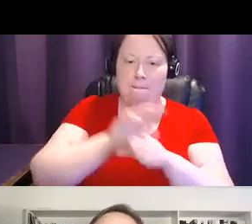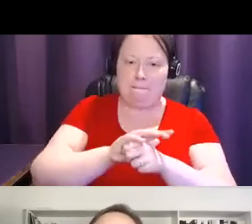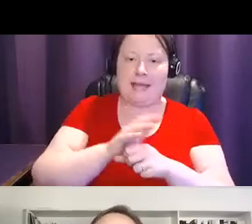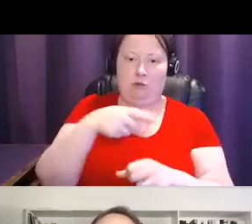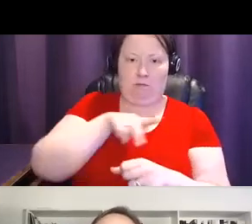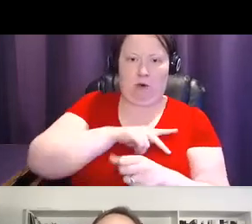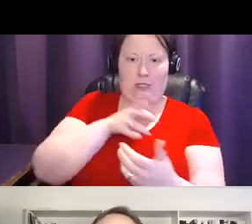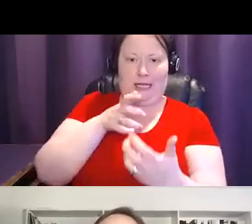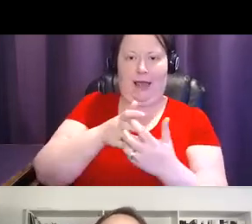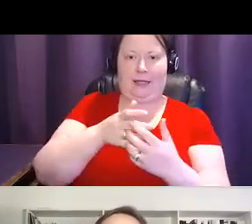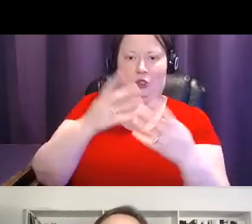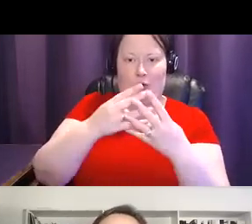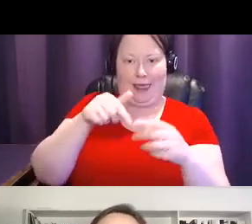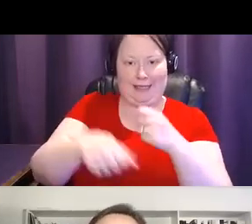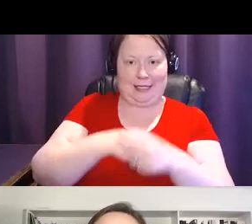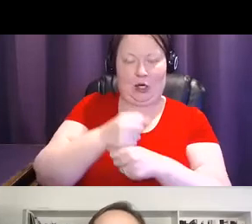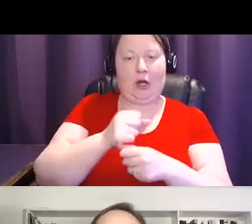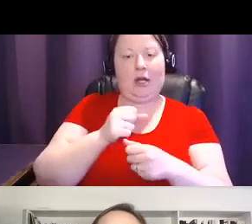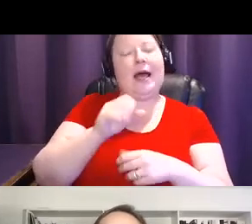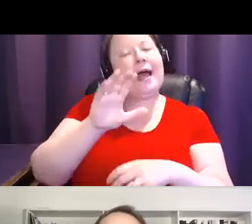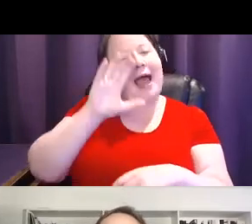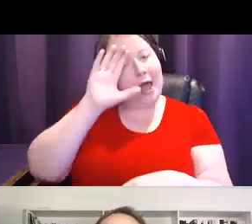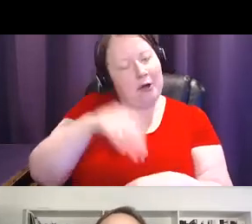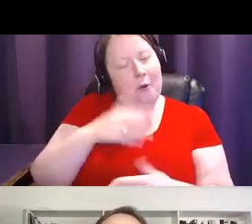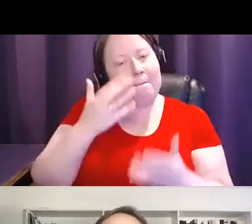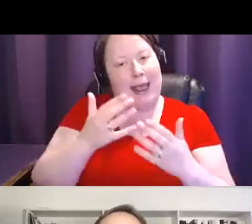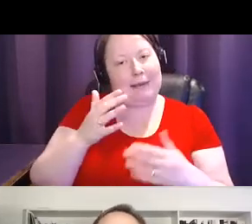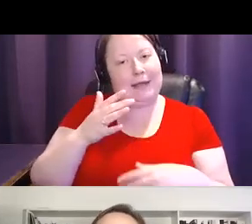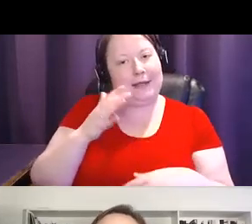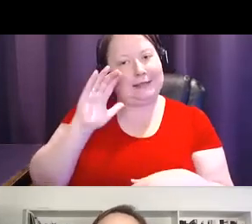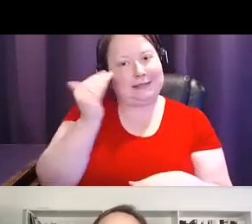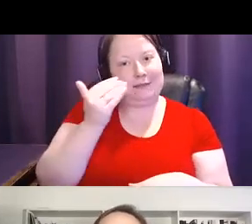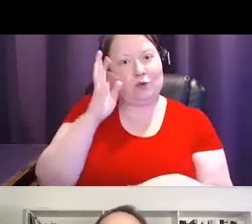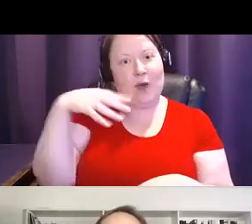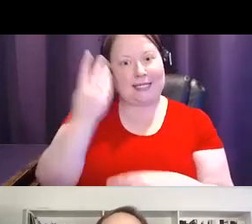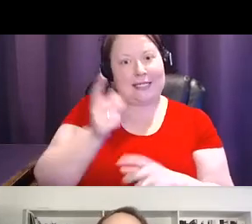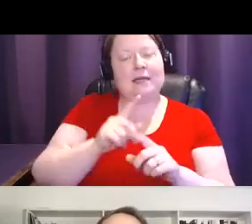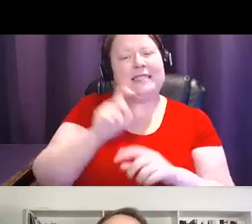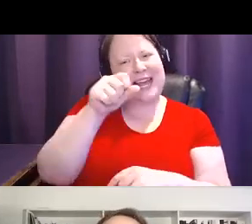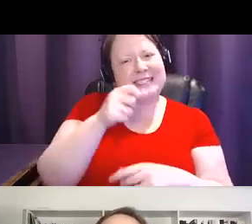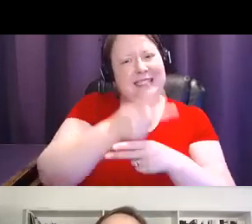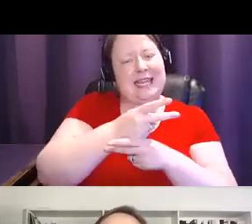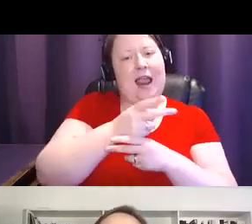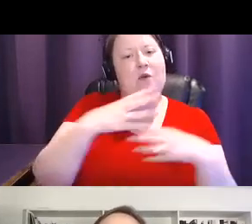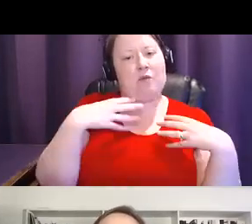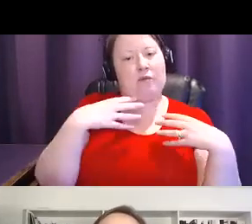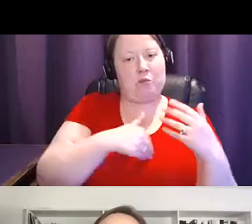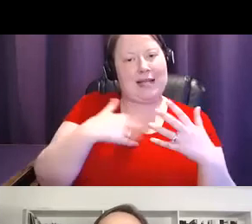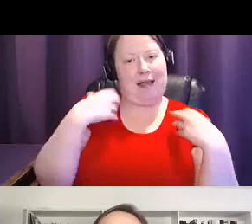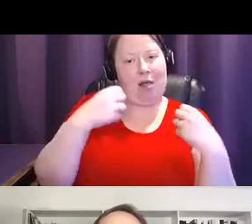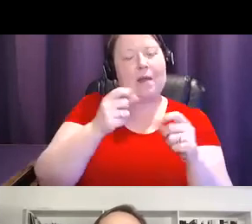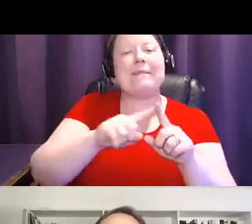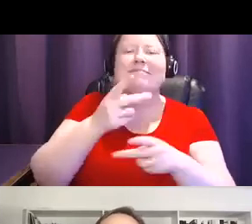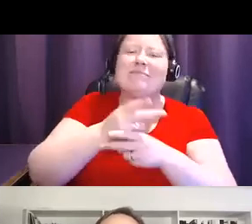year. And I know this might sound crazy, but yes, take care of breast health, but take care of all of your health. Stay